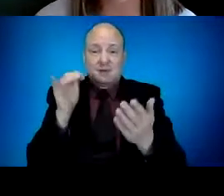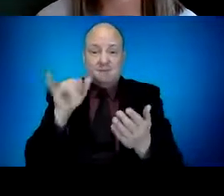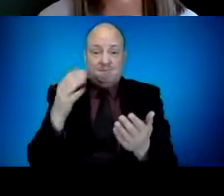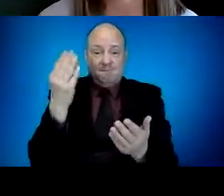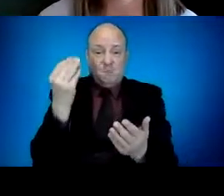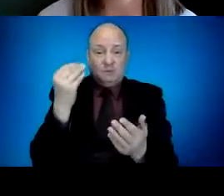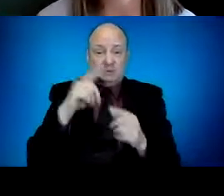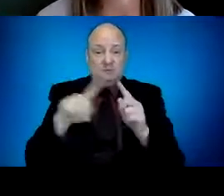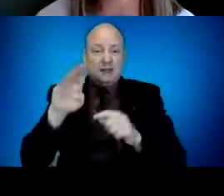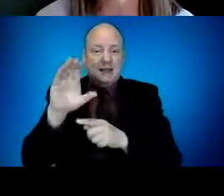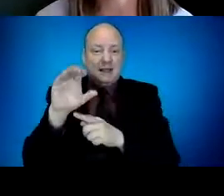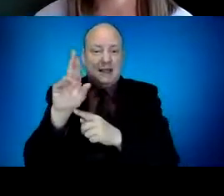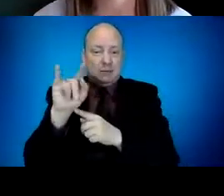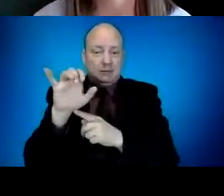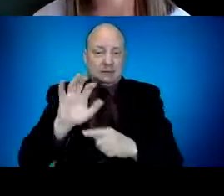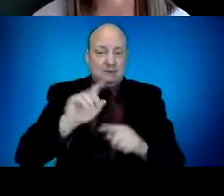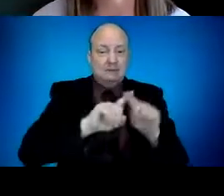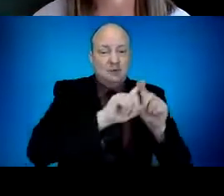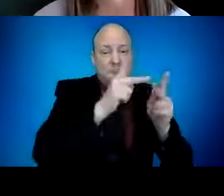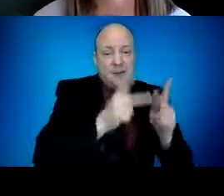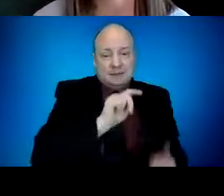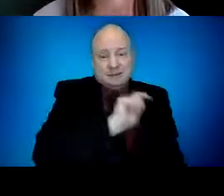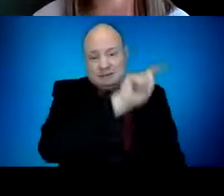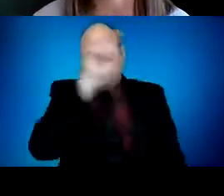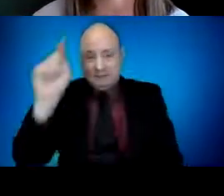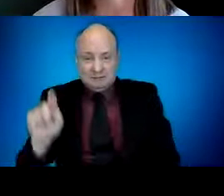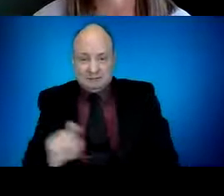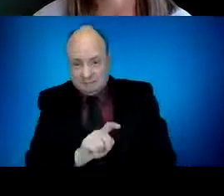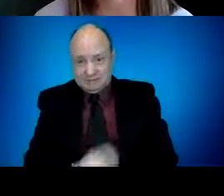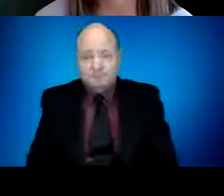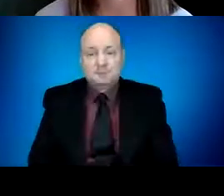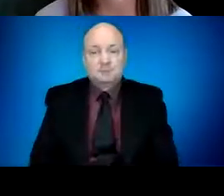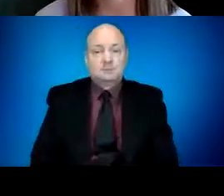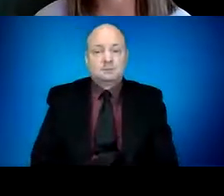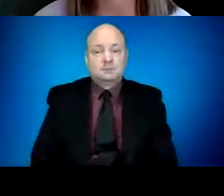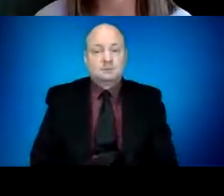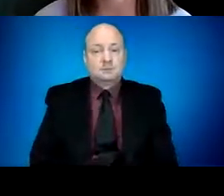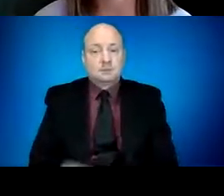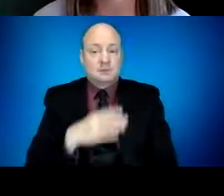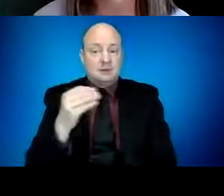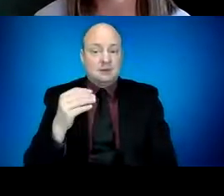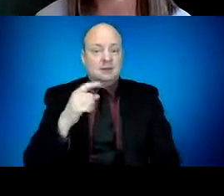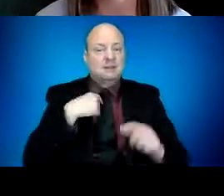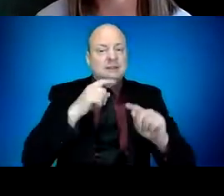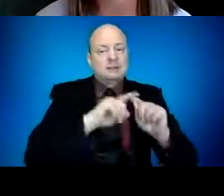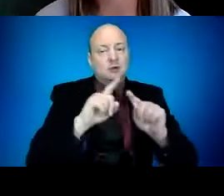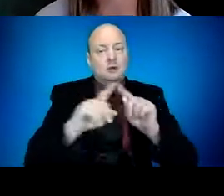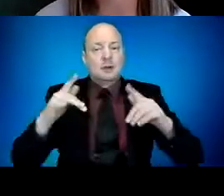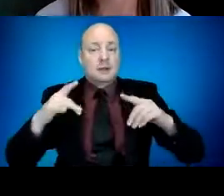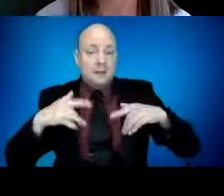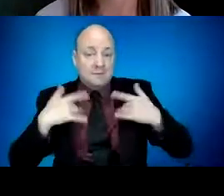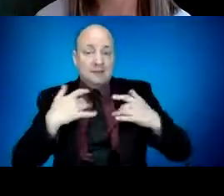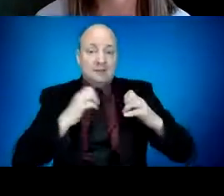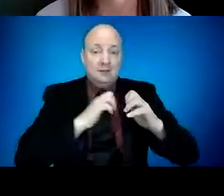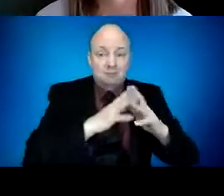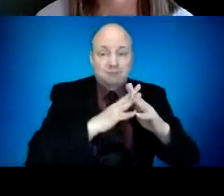we have offered more than 200 low barrier testing events and tested more than 23,000 people in